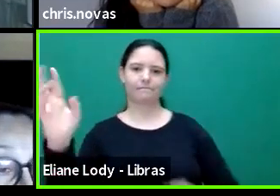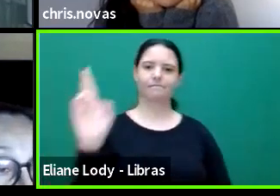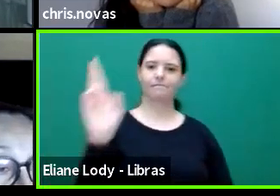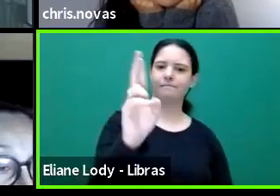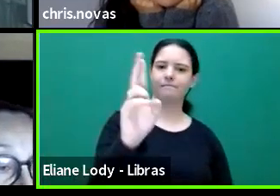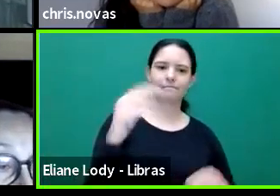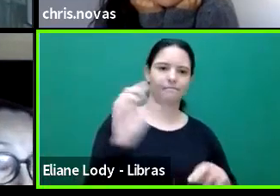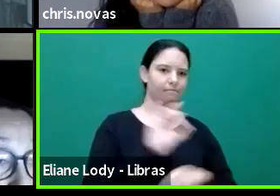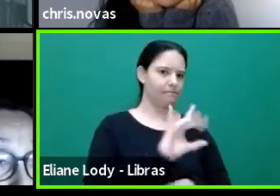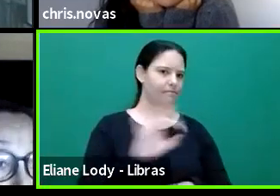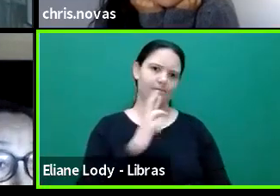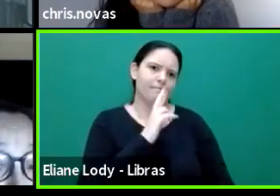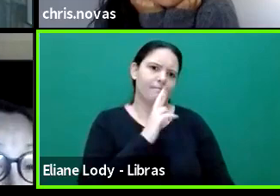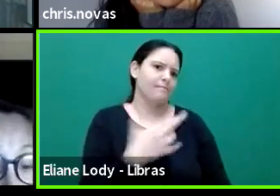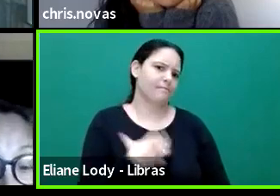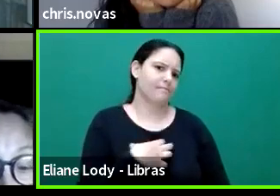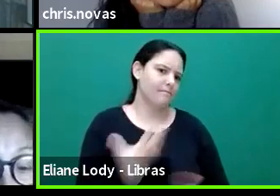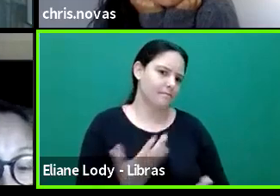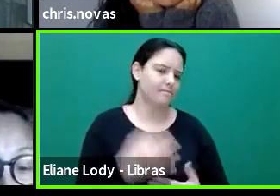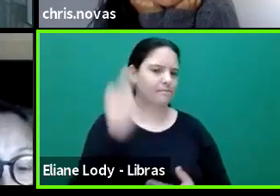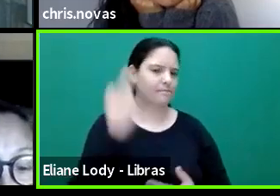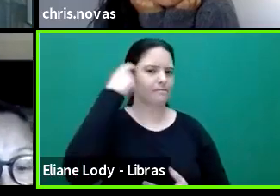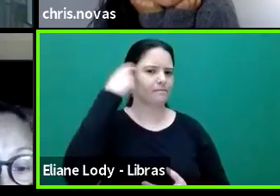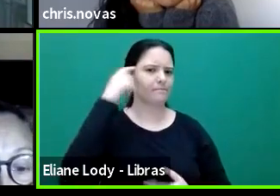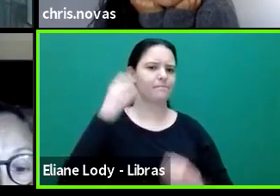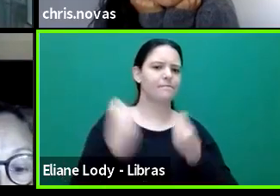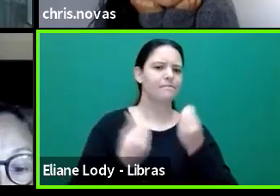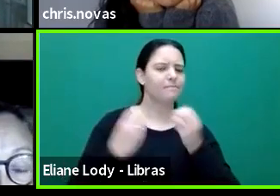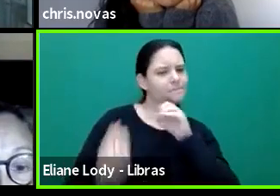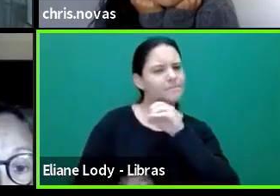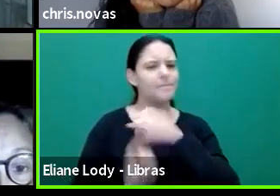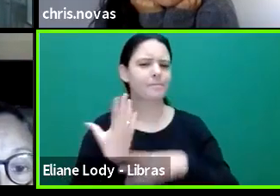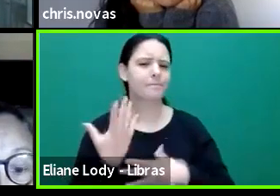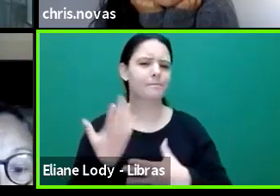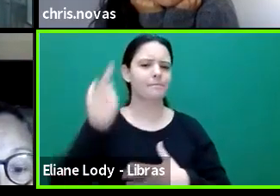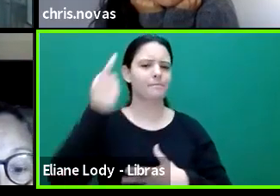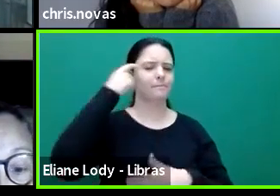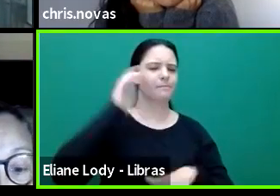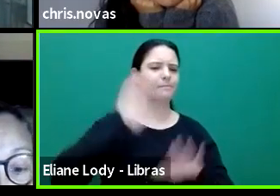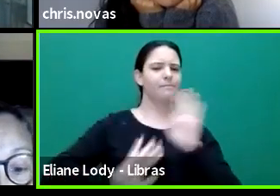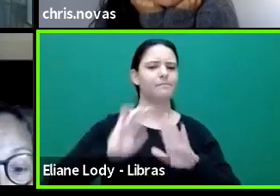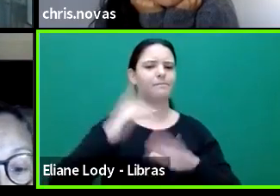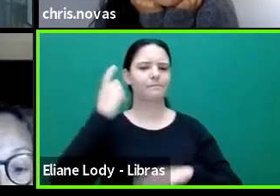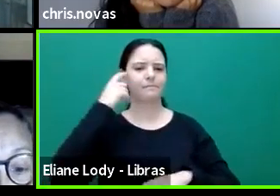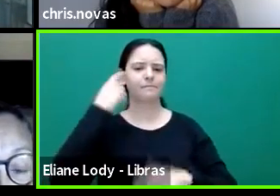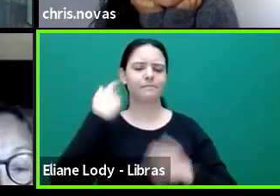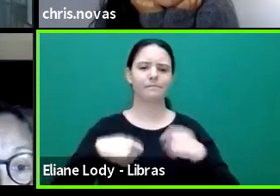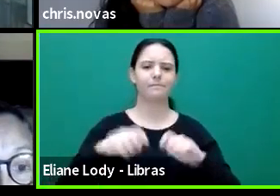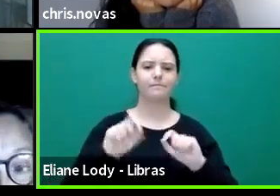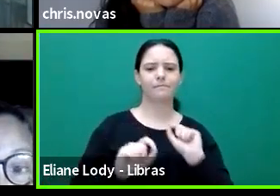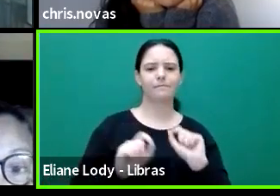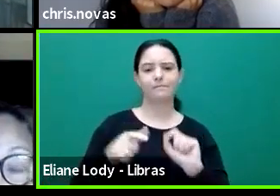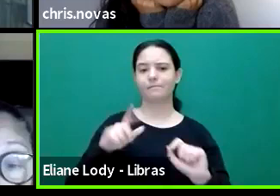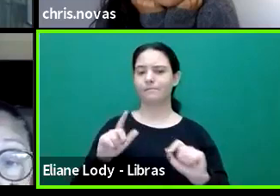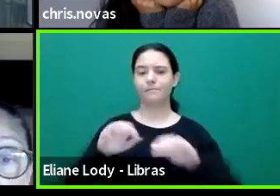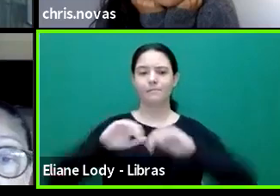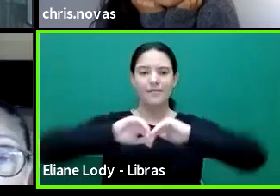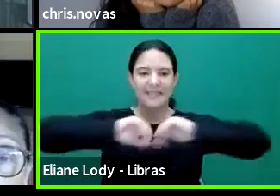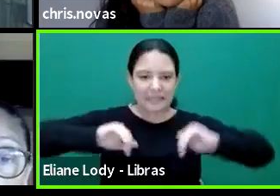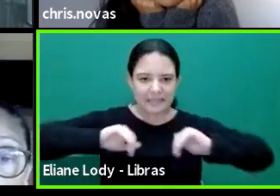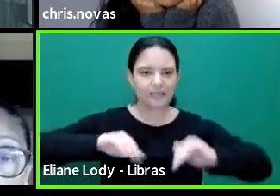divorce things from the effective dimensions part of it. The other thing is, you know, the